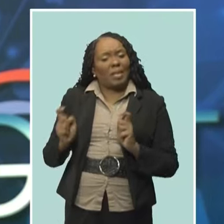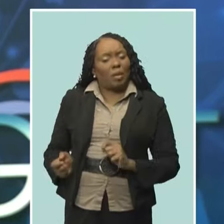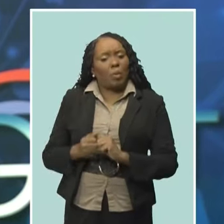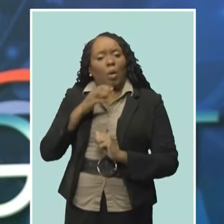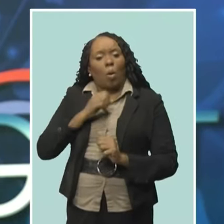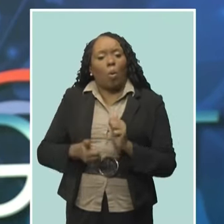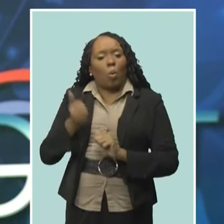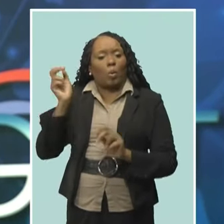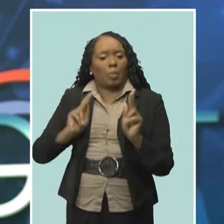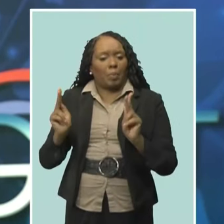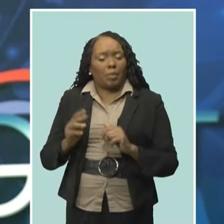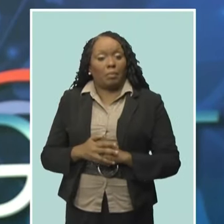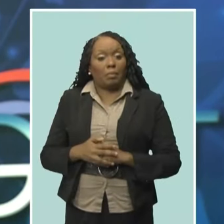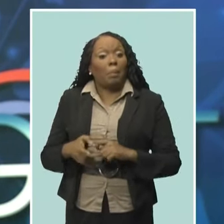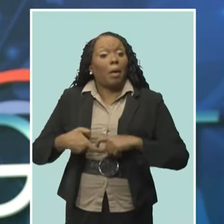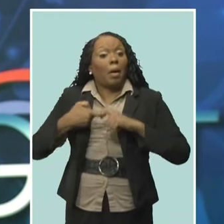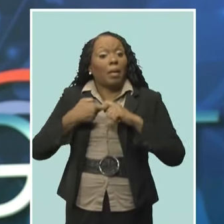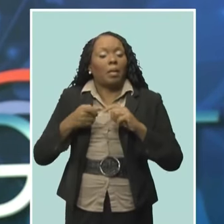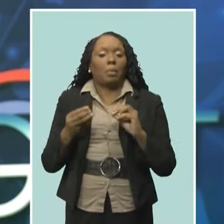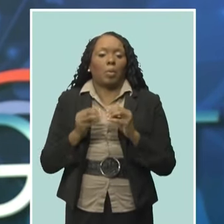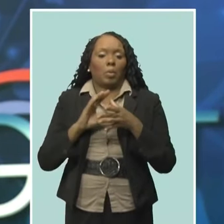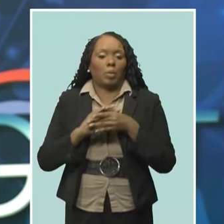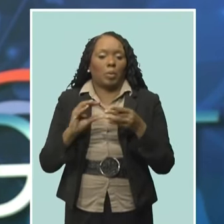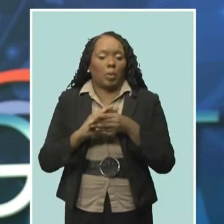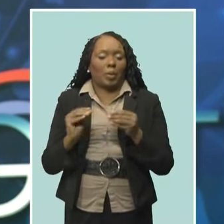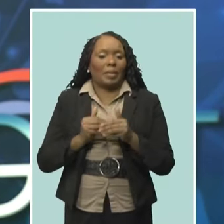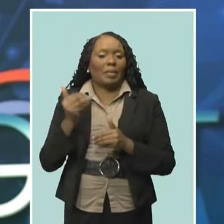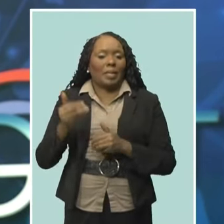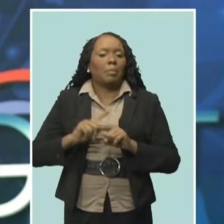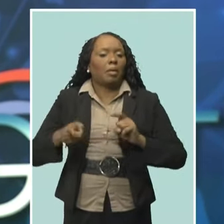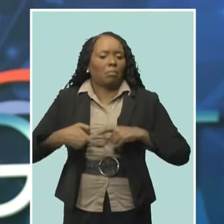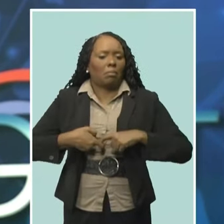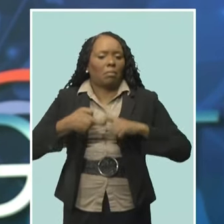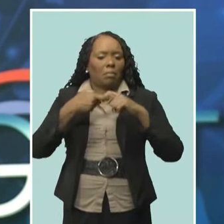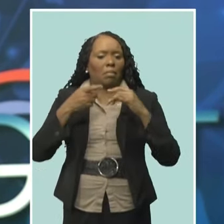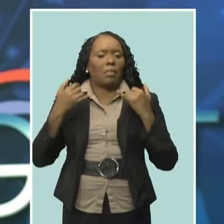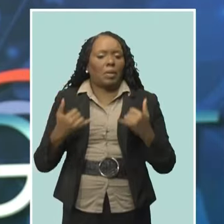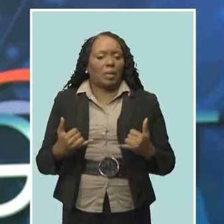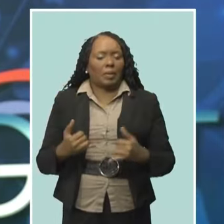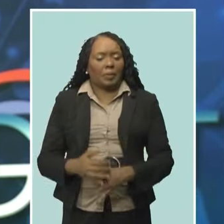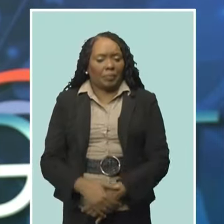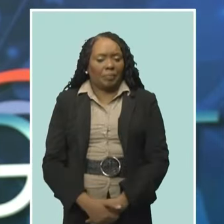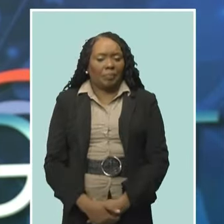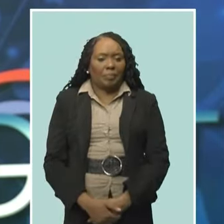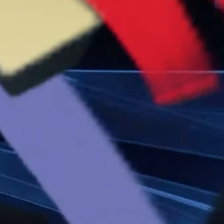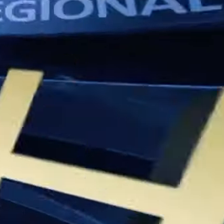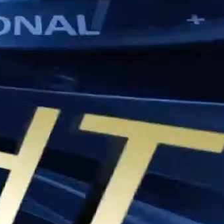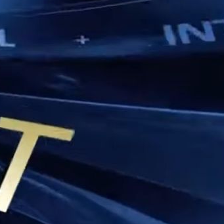We'll take a break here, but coming up, the chief education officer speaks about the future of the education system.